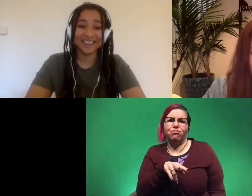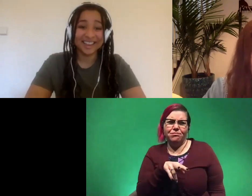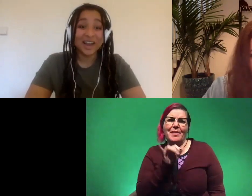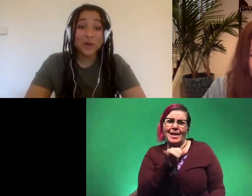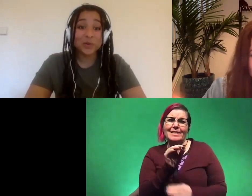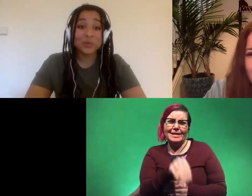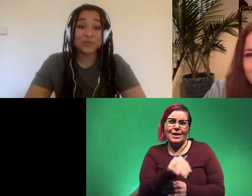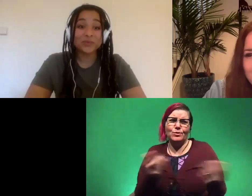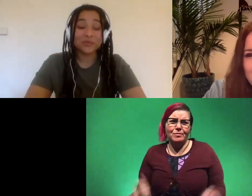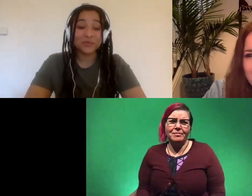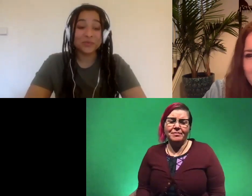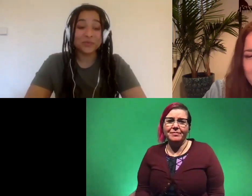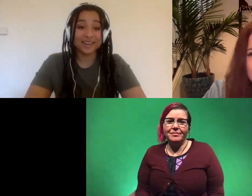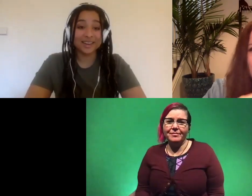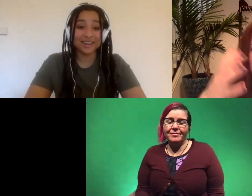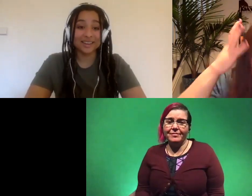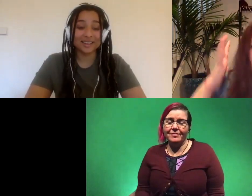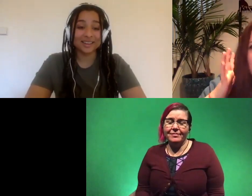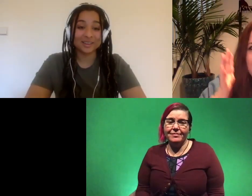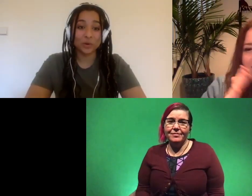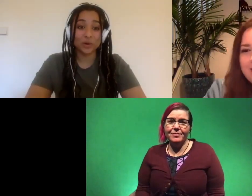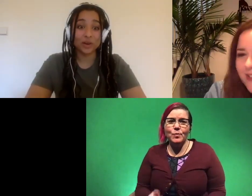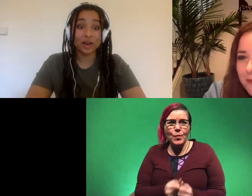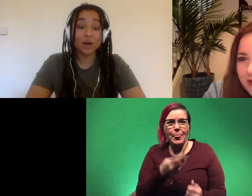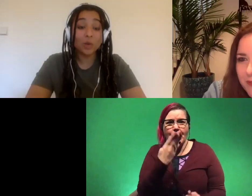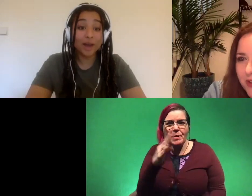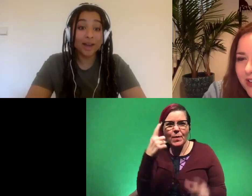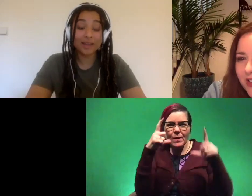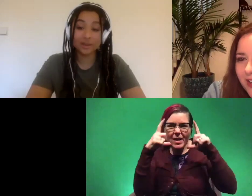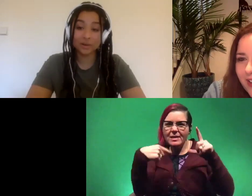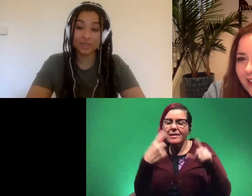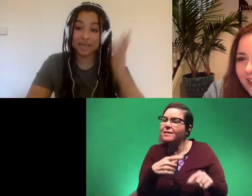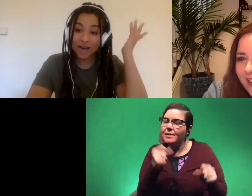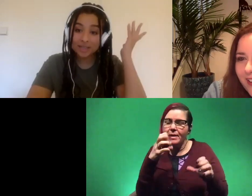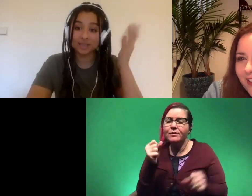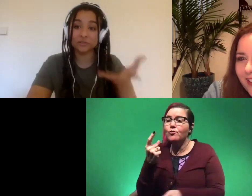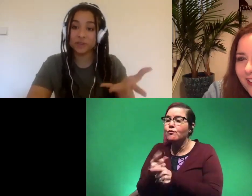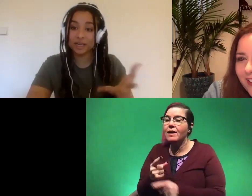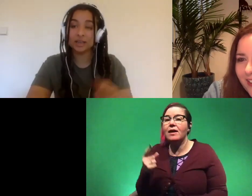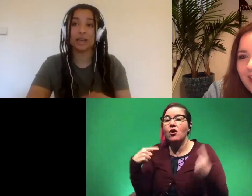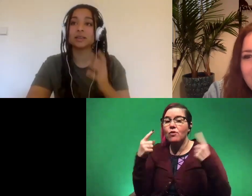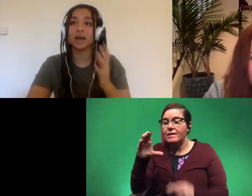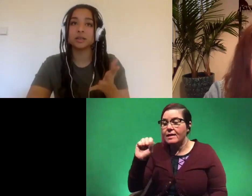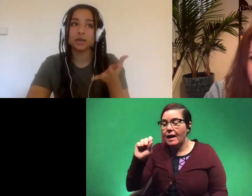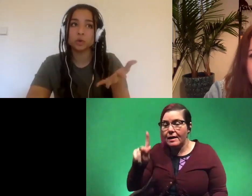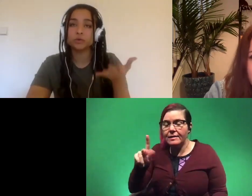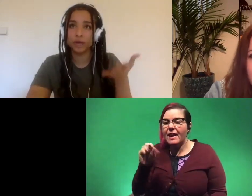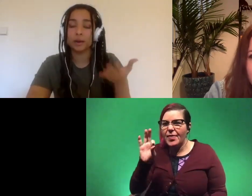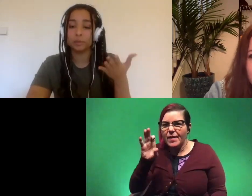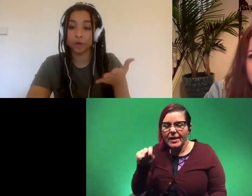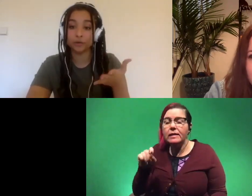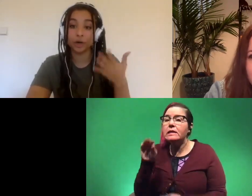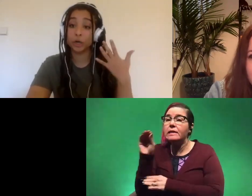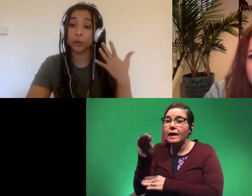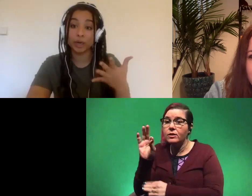dinosaur like yeah nothing with the blue faces it's unbelievable right and the crazy cask and the feet like the dinosaur feet